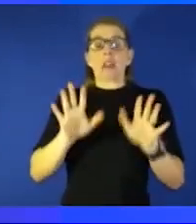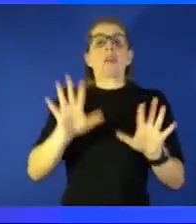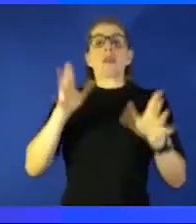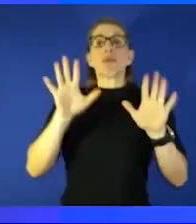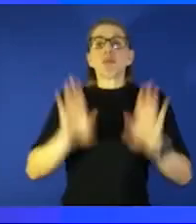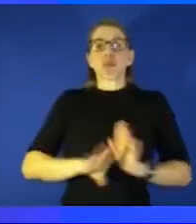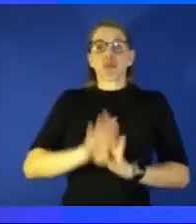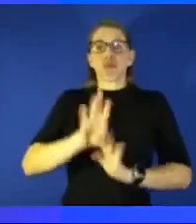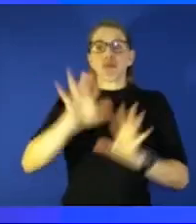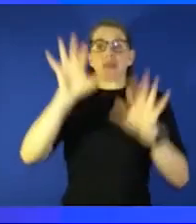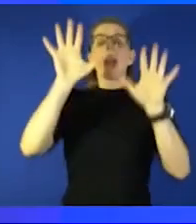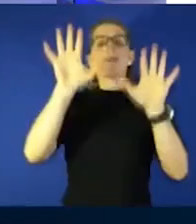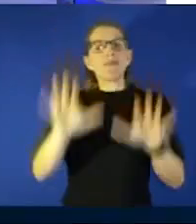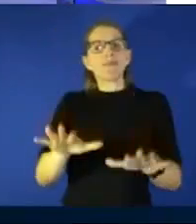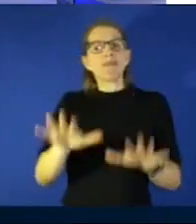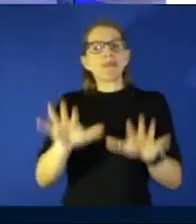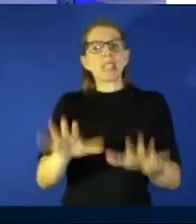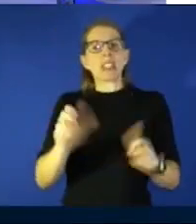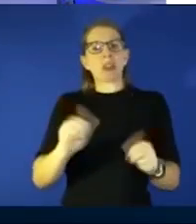best way we can